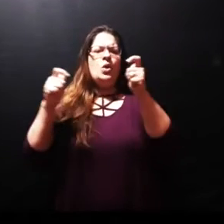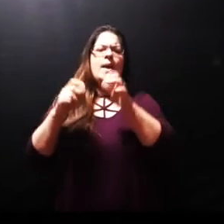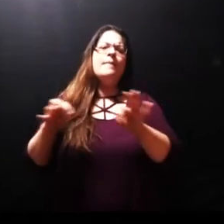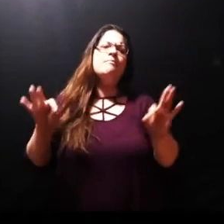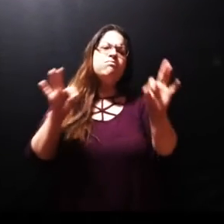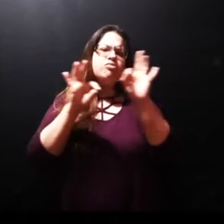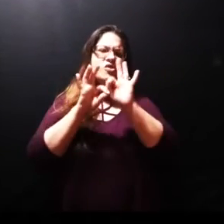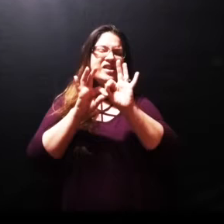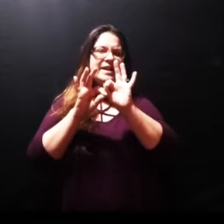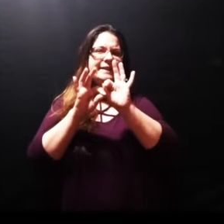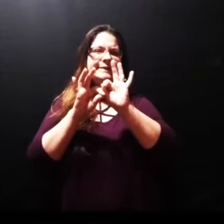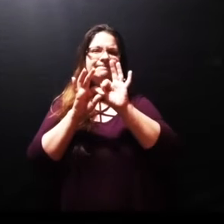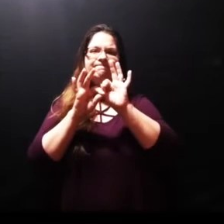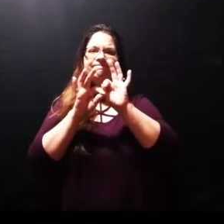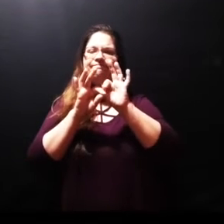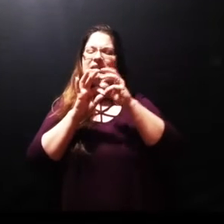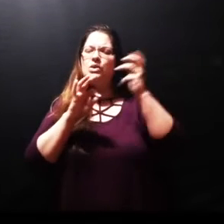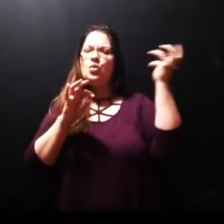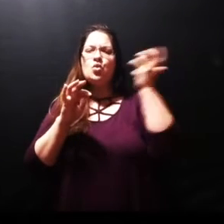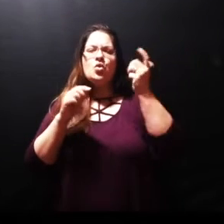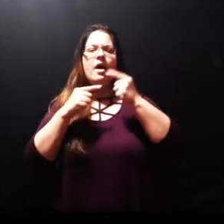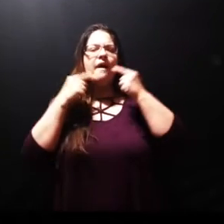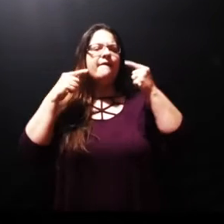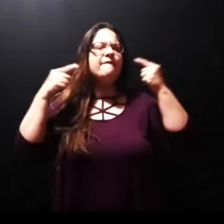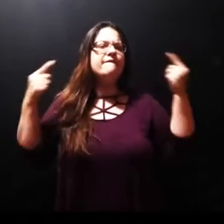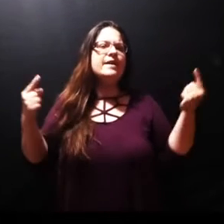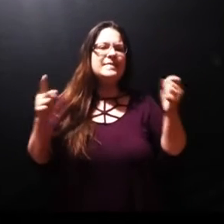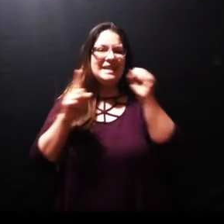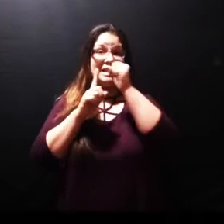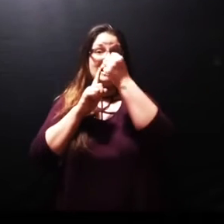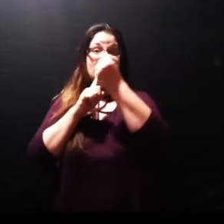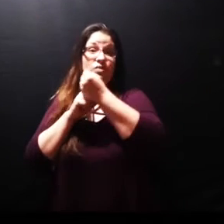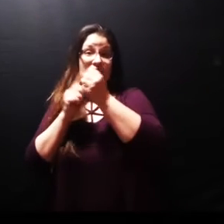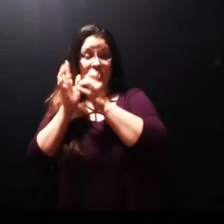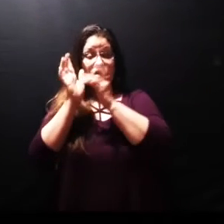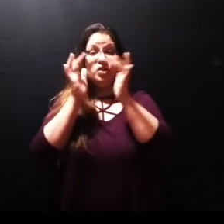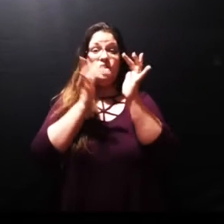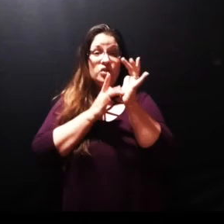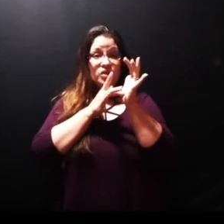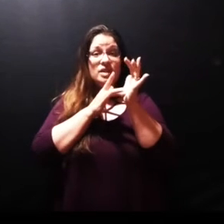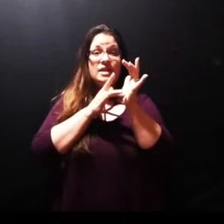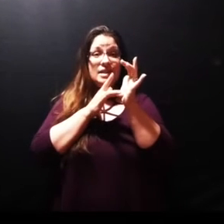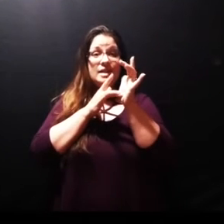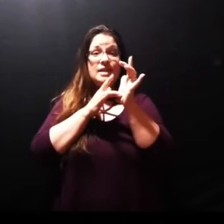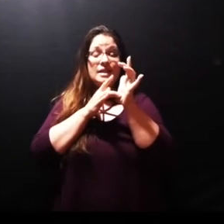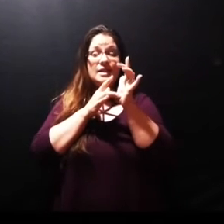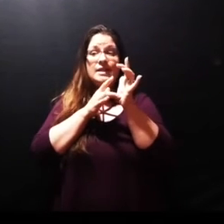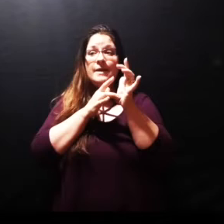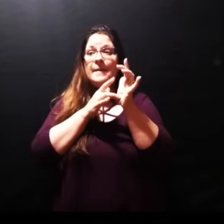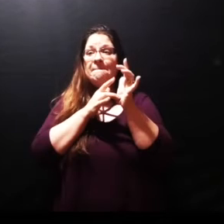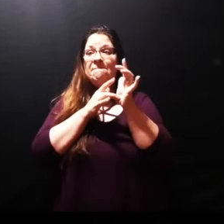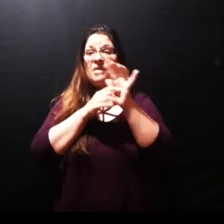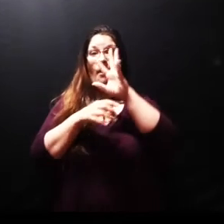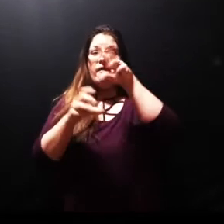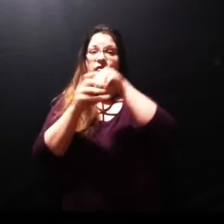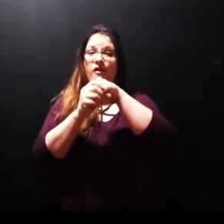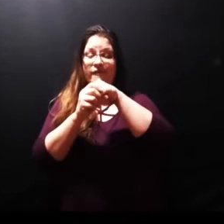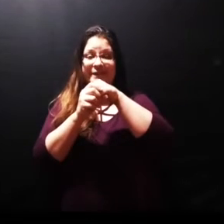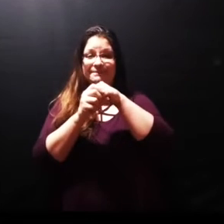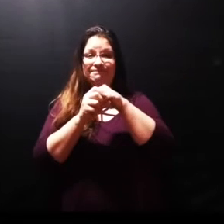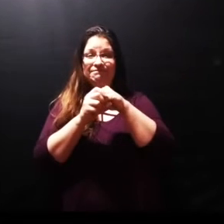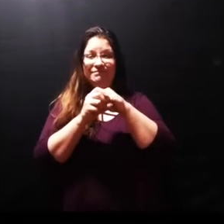ministry the raising of Lazarus from the dead. We're going to study that in these next two sermons actually